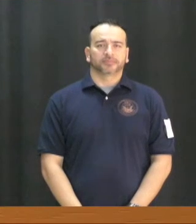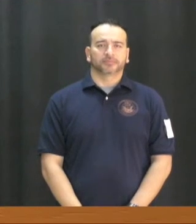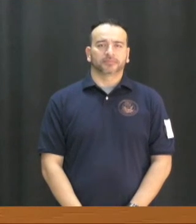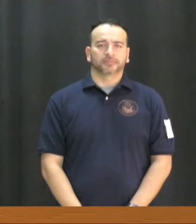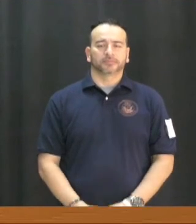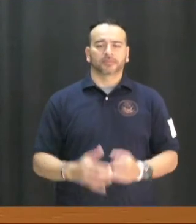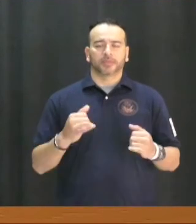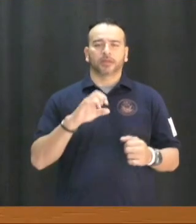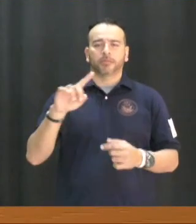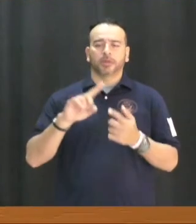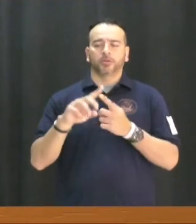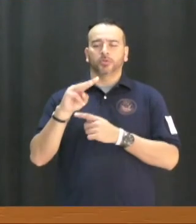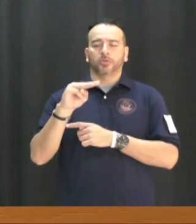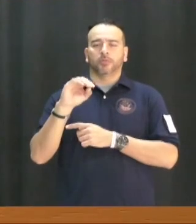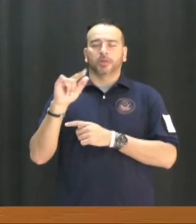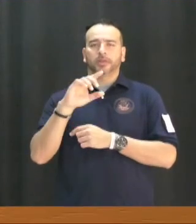Now back to Molly and Madison.